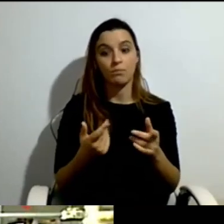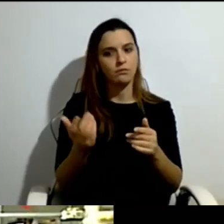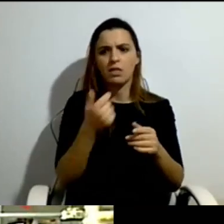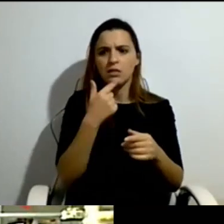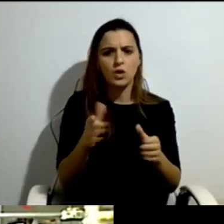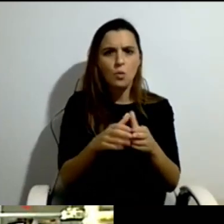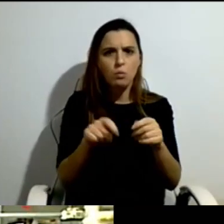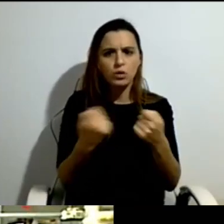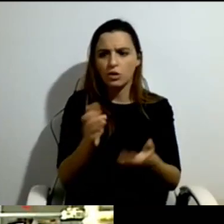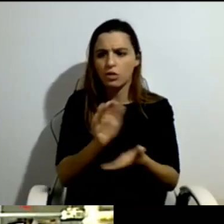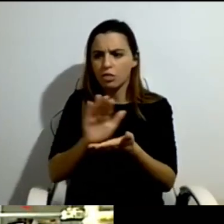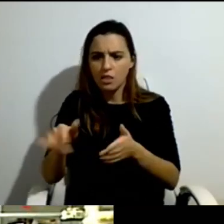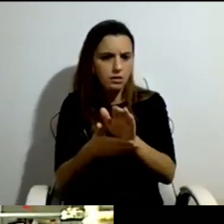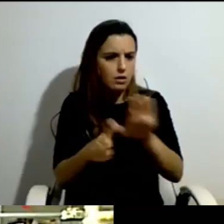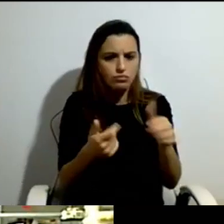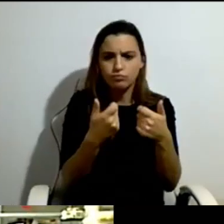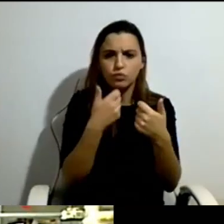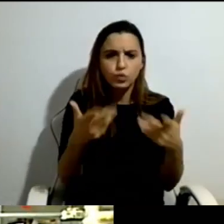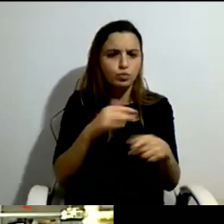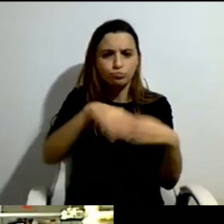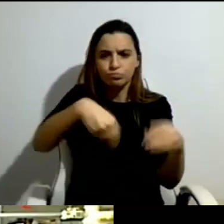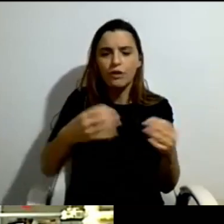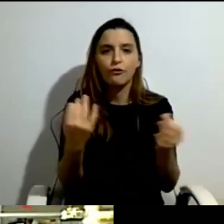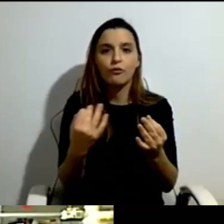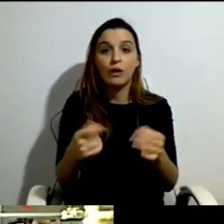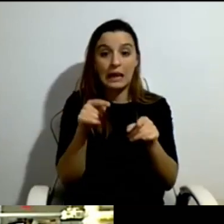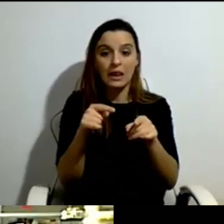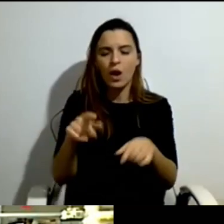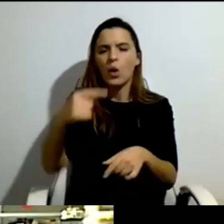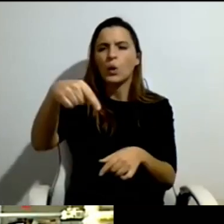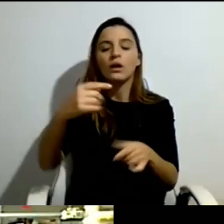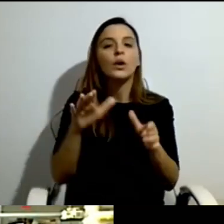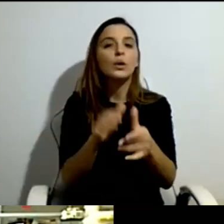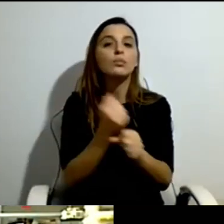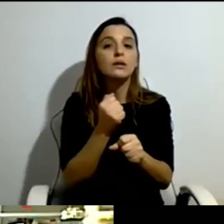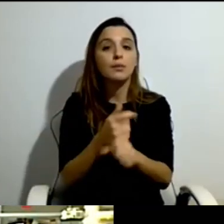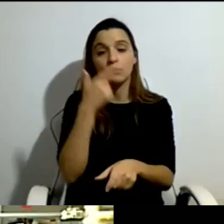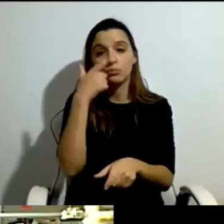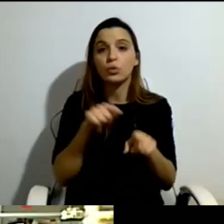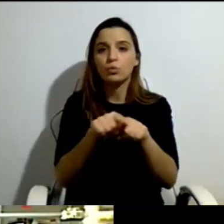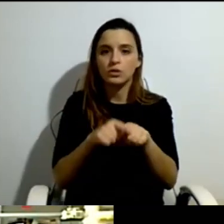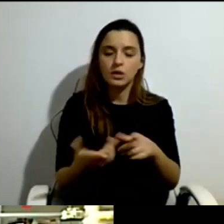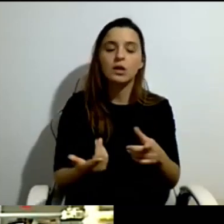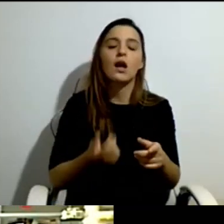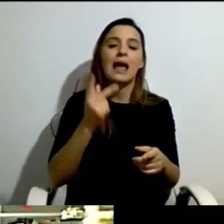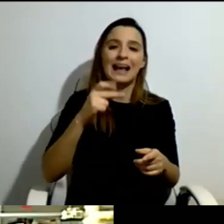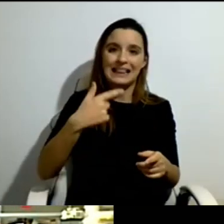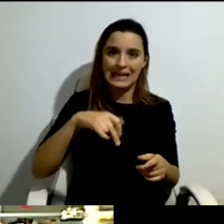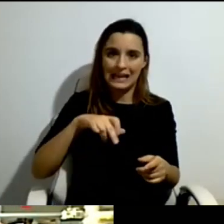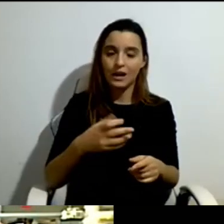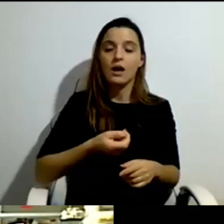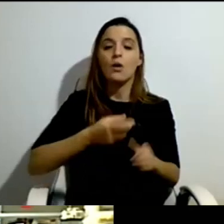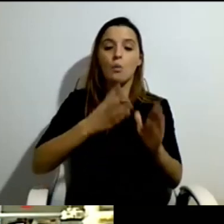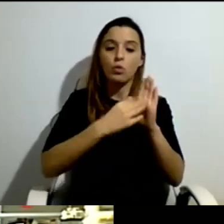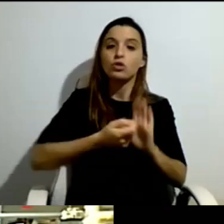made working groups with them and explained them the model and listened to their, you know, doubts and what they